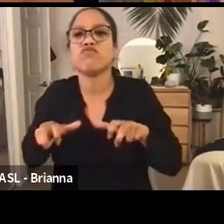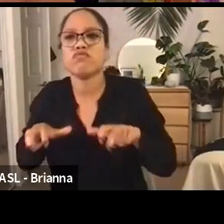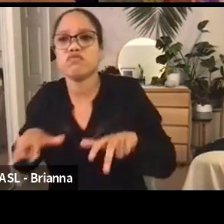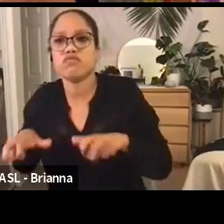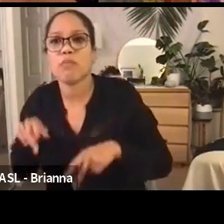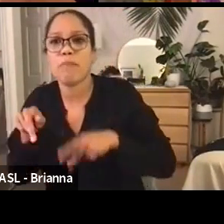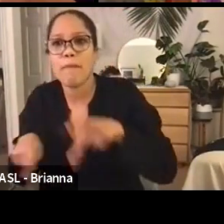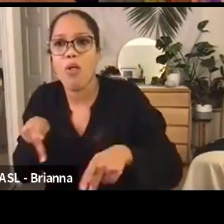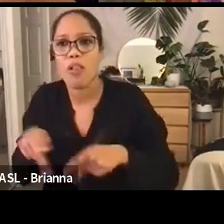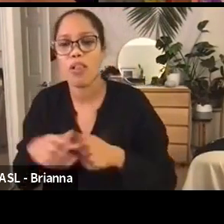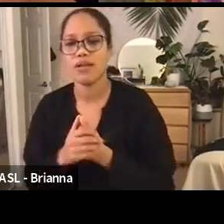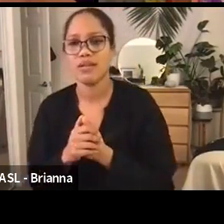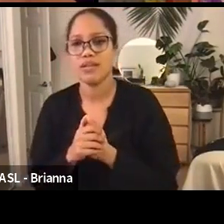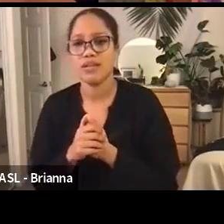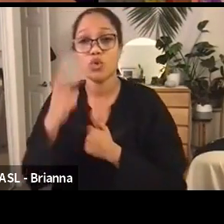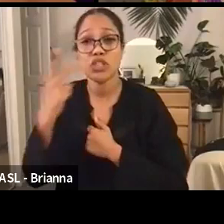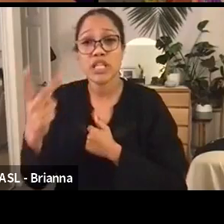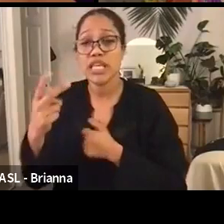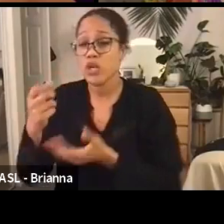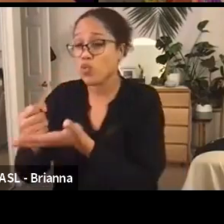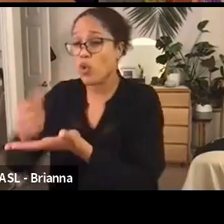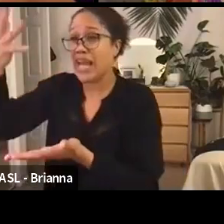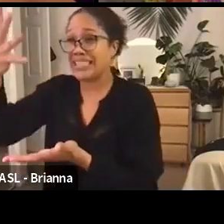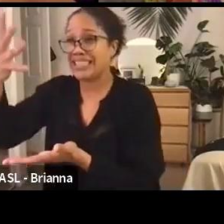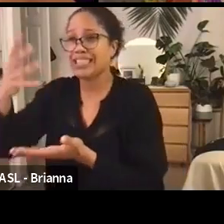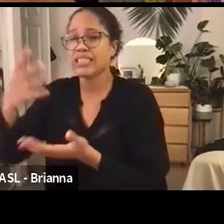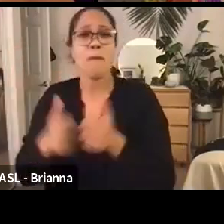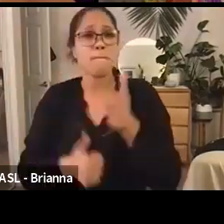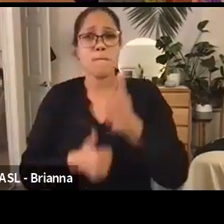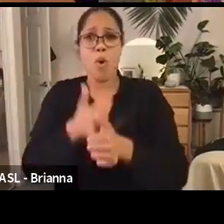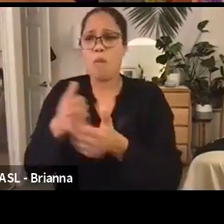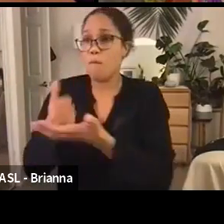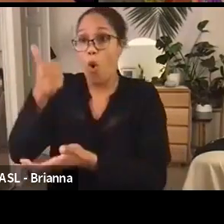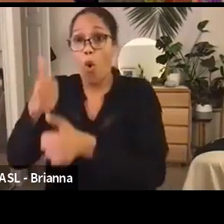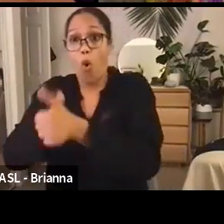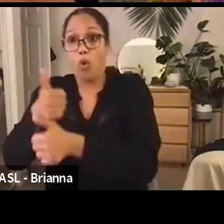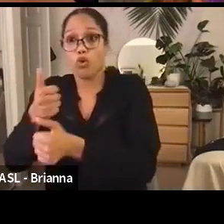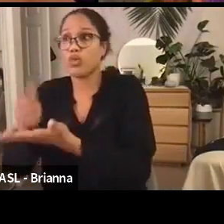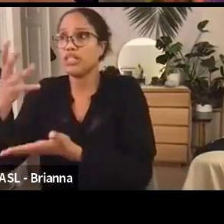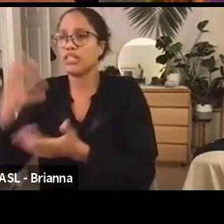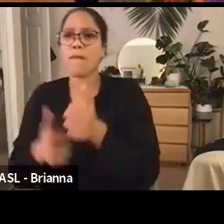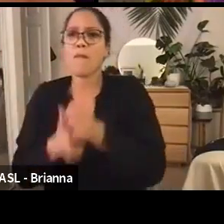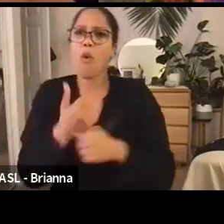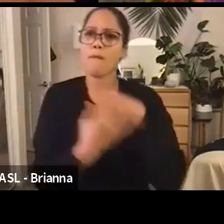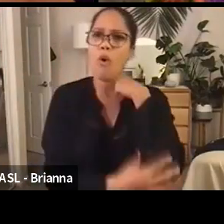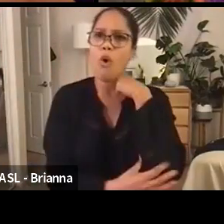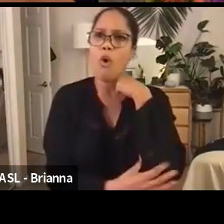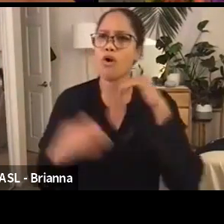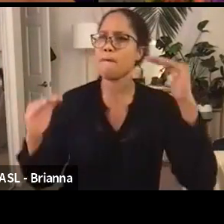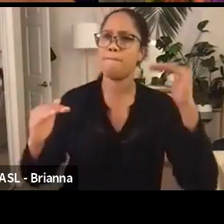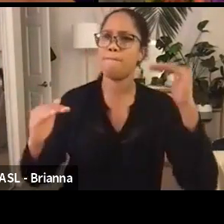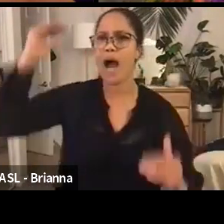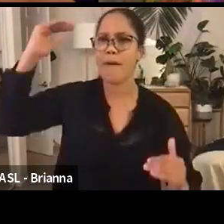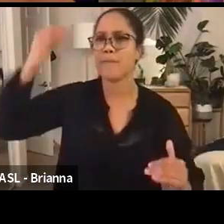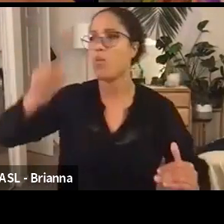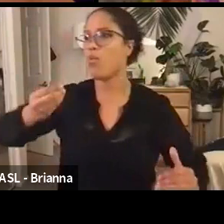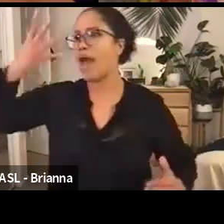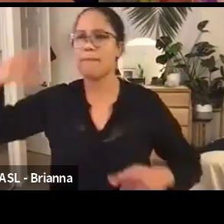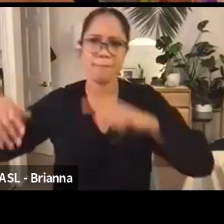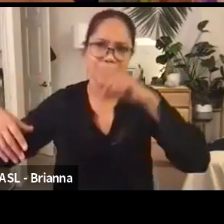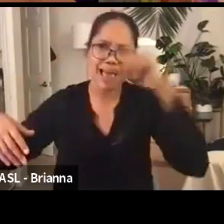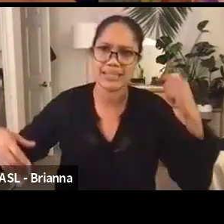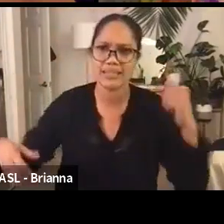color, it is staggering and it's, it's compounding and it's exponentially increasing. And the same with the 99% of